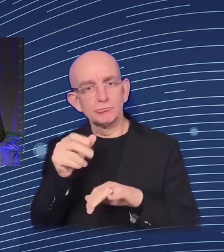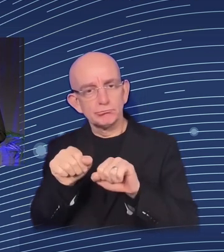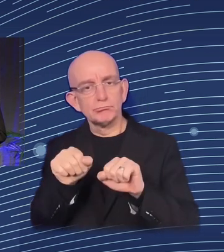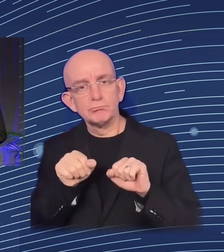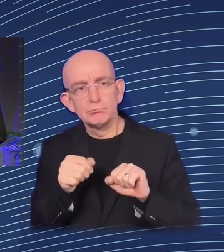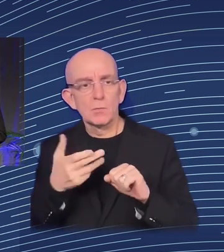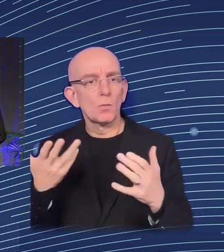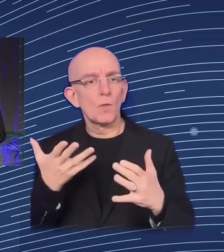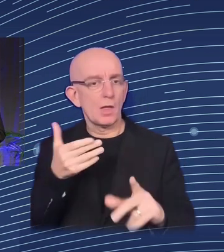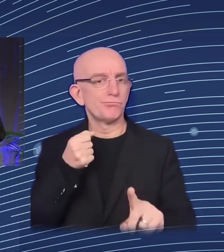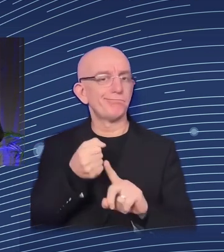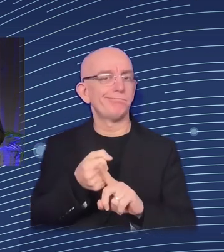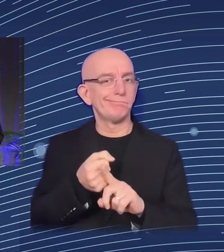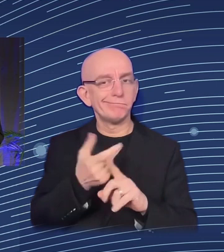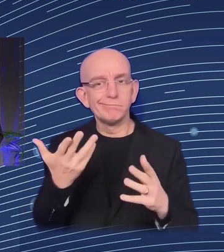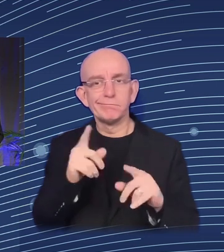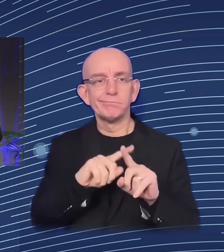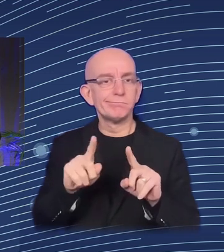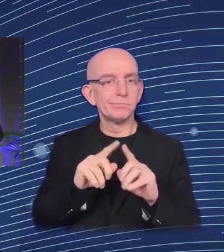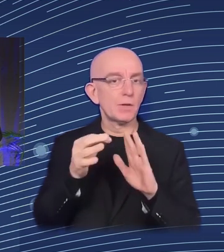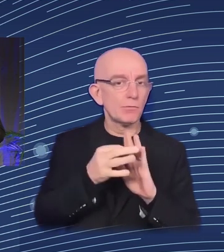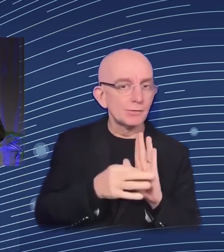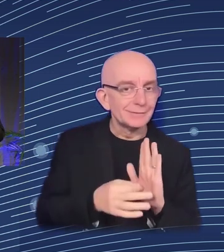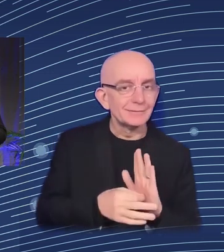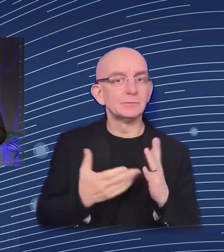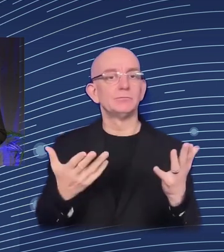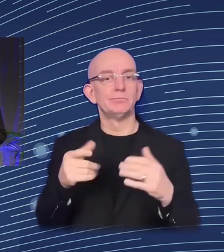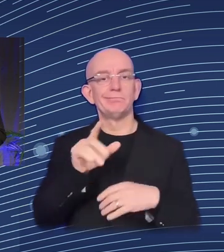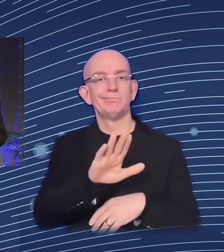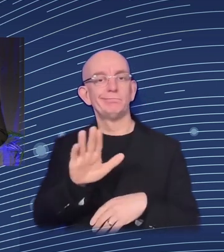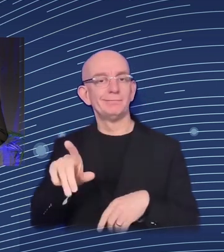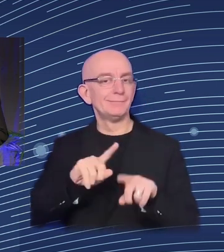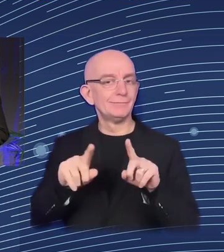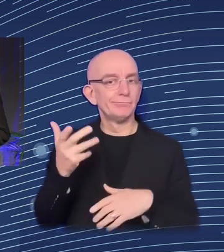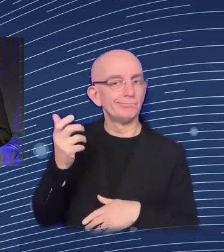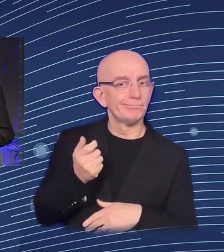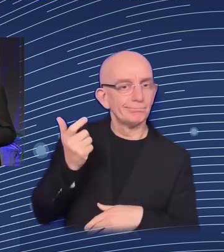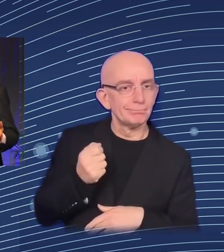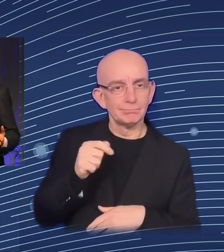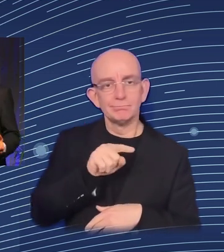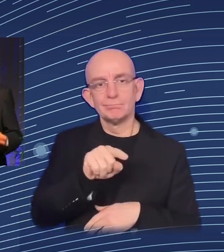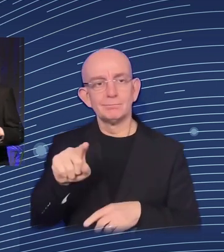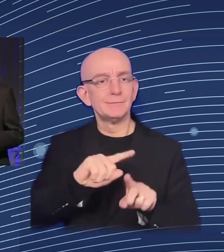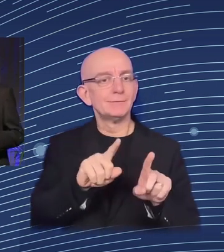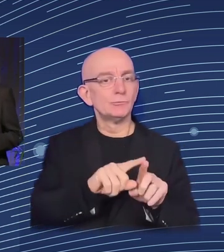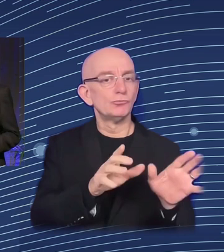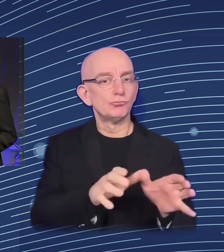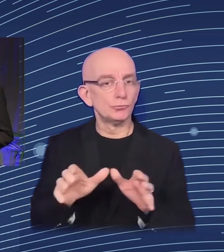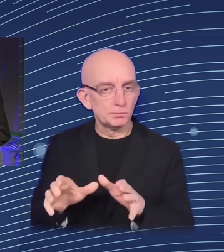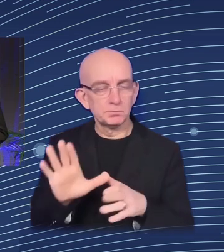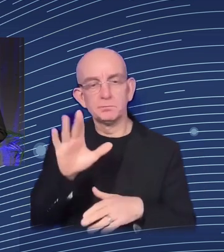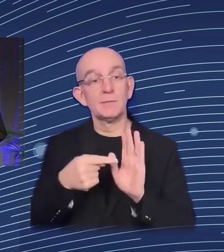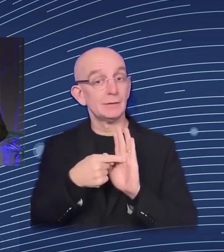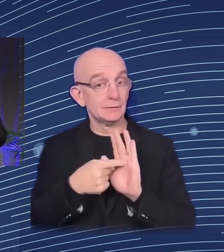different groups. So, for example, will my tax reform influence the income of the middle class